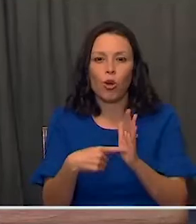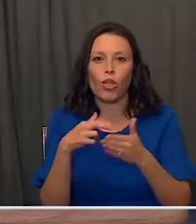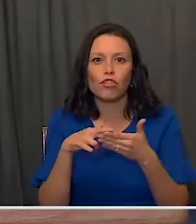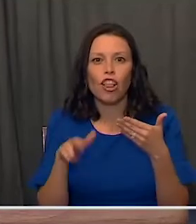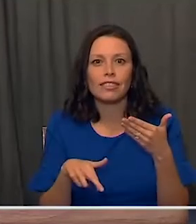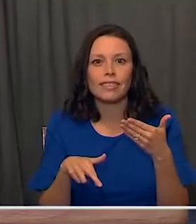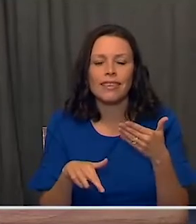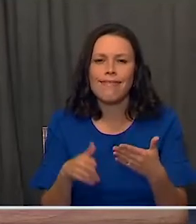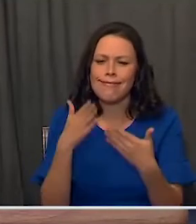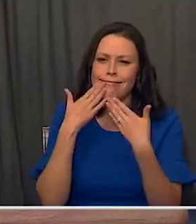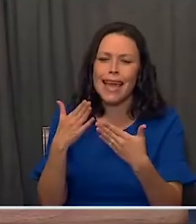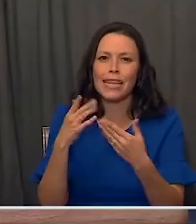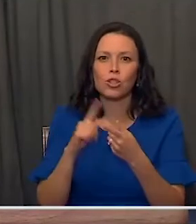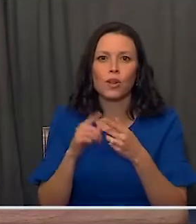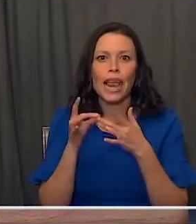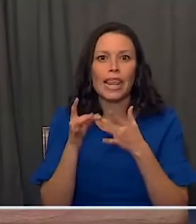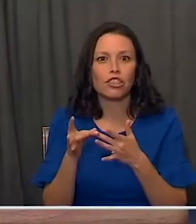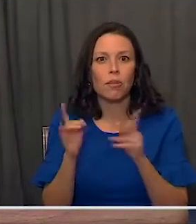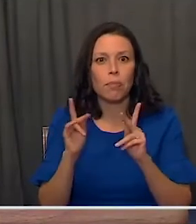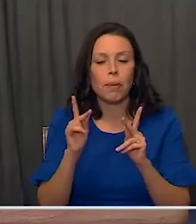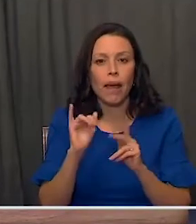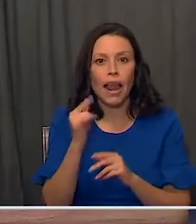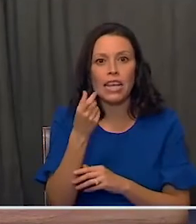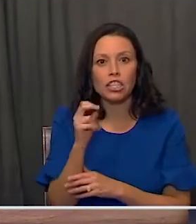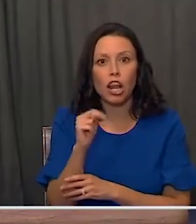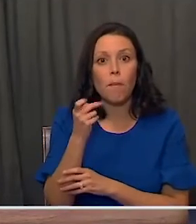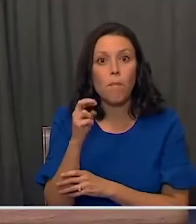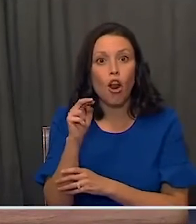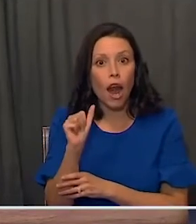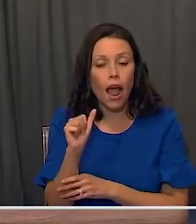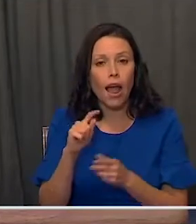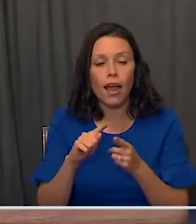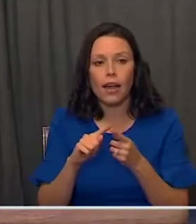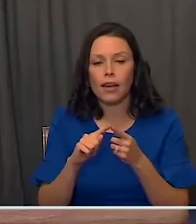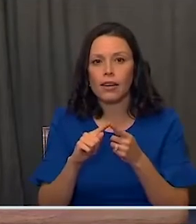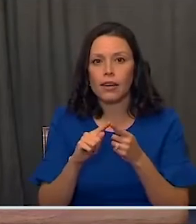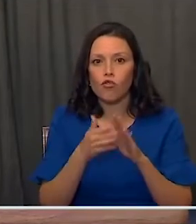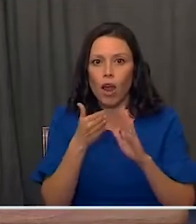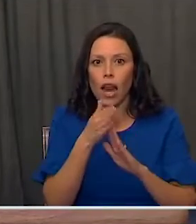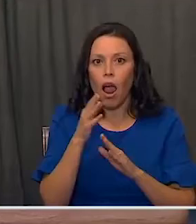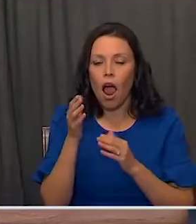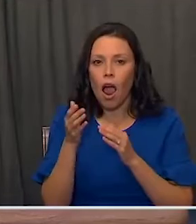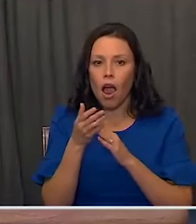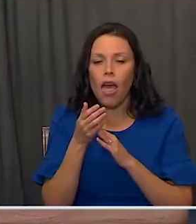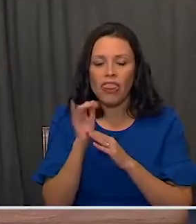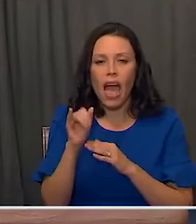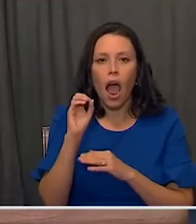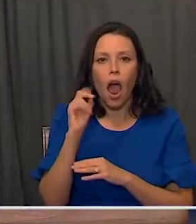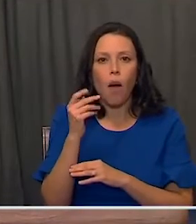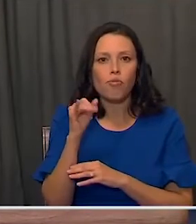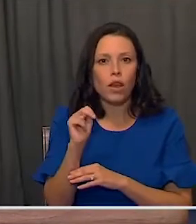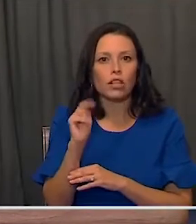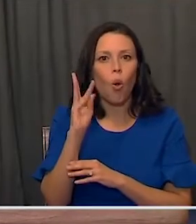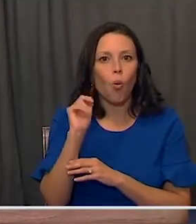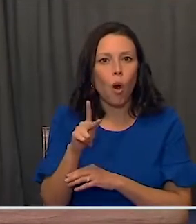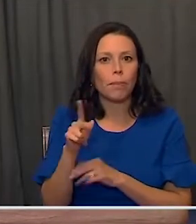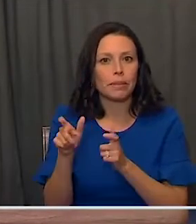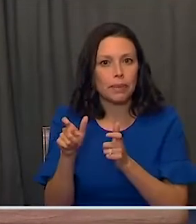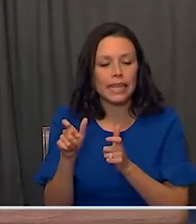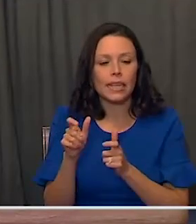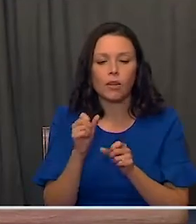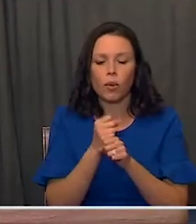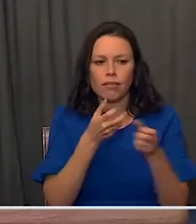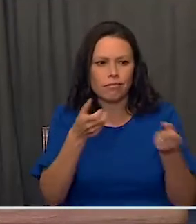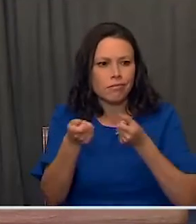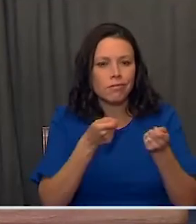And this is thanks to the leadership people, people like General Perna running Operation Warp Speed, bringing the complete logistics and operations and